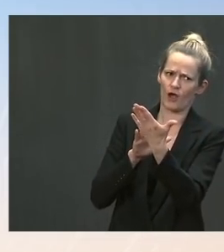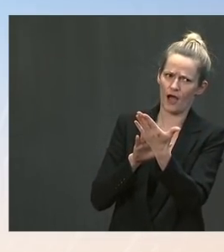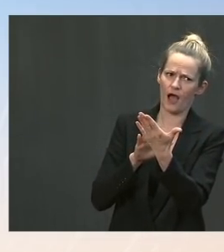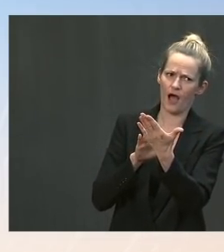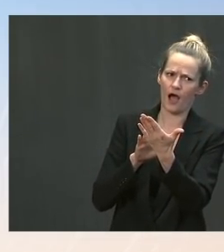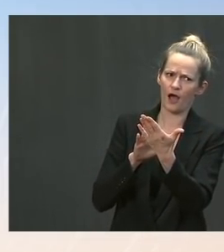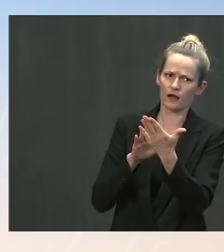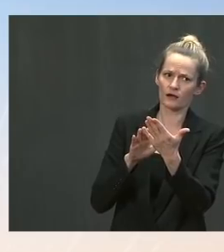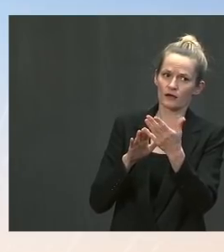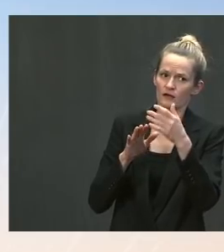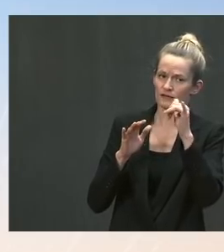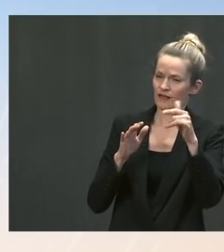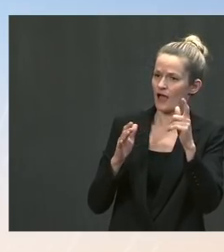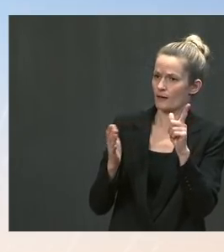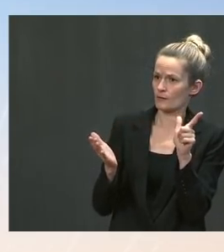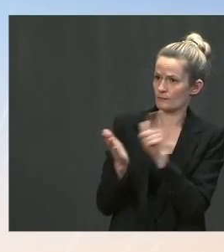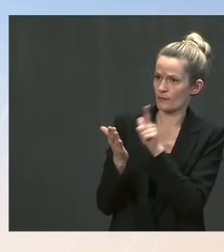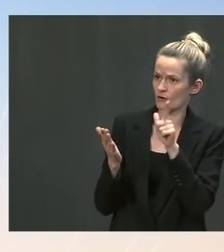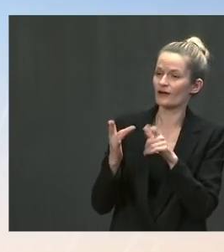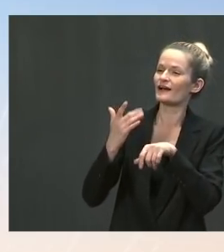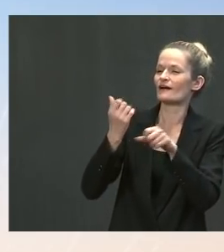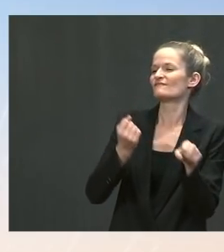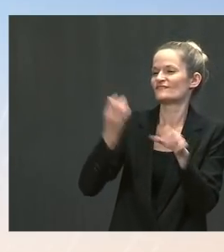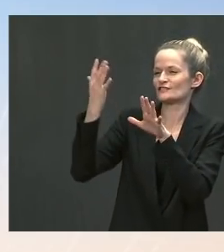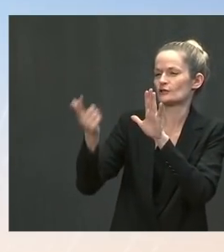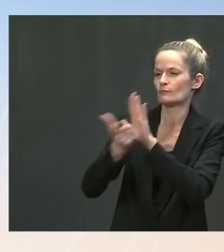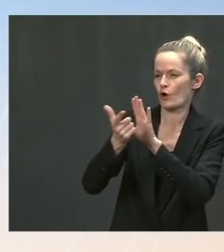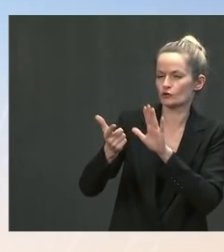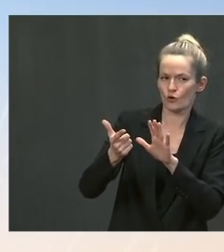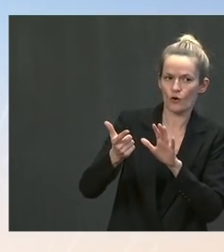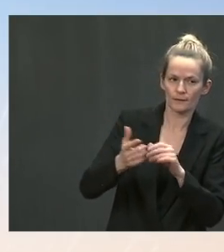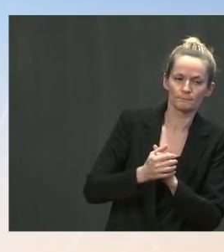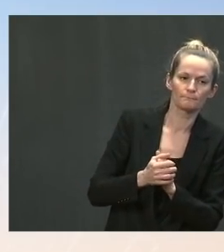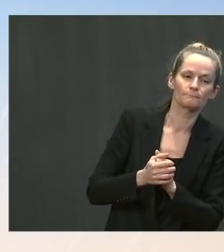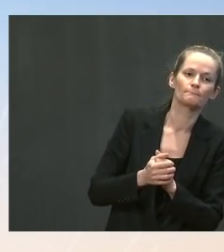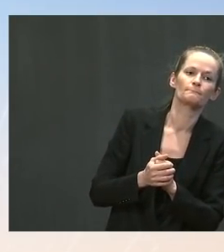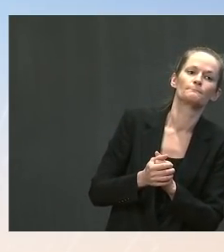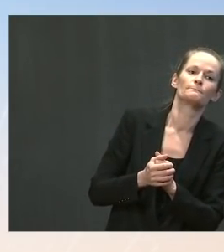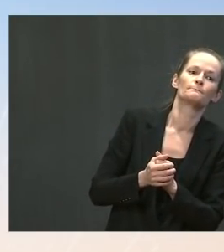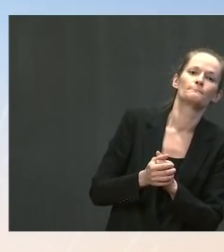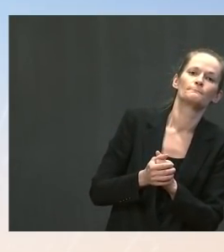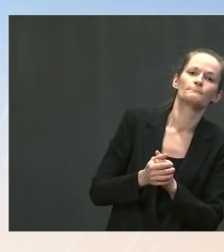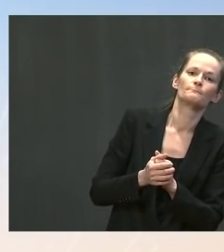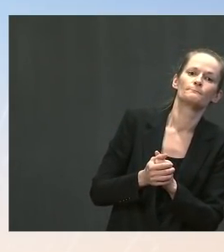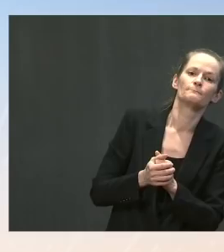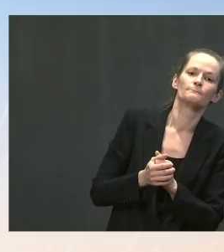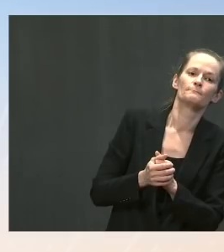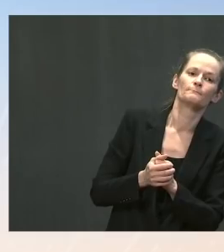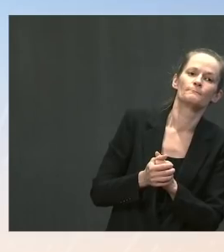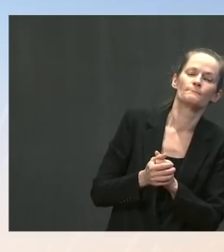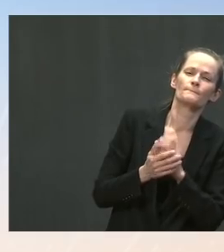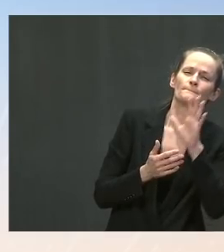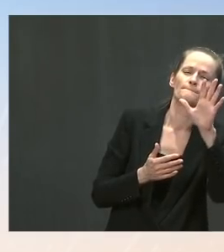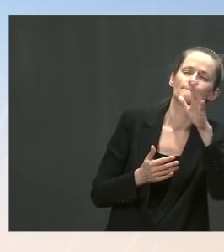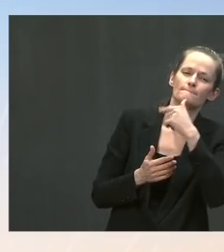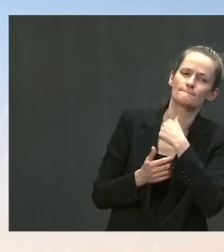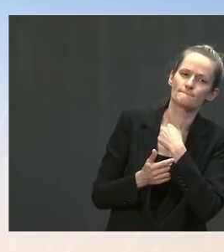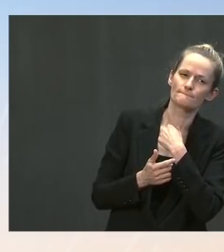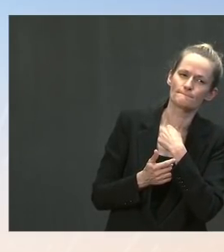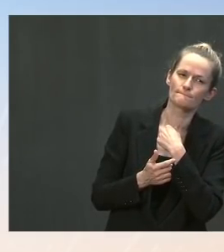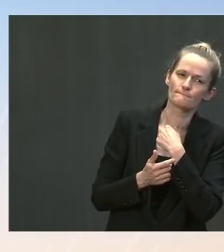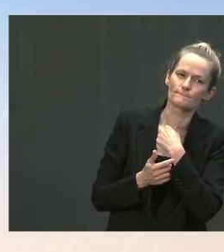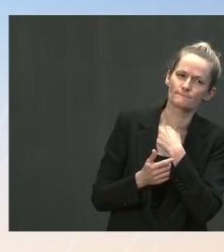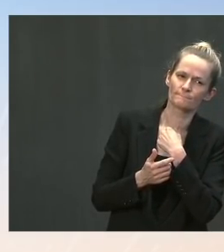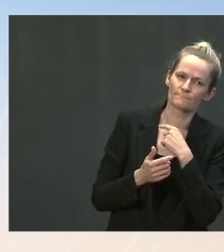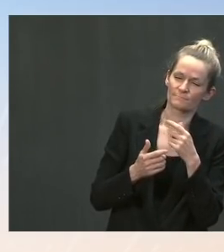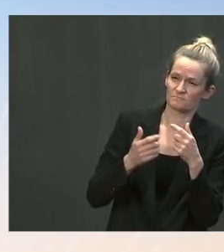mused about the fact that he wasn't even sure whether this passed constitutional muster, and that a number of, you know, leading experts he's consulted